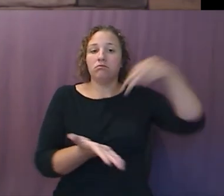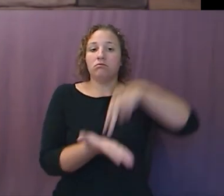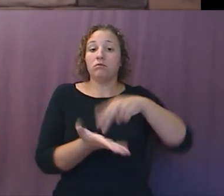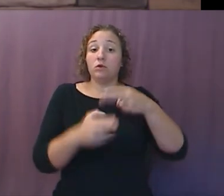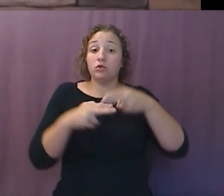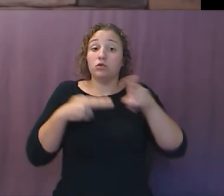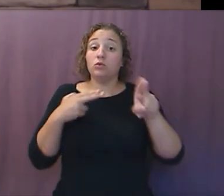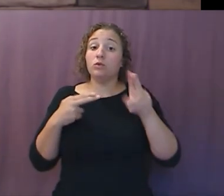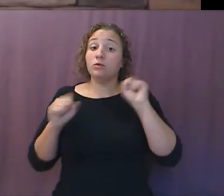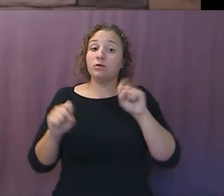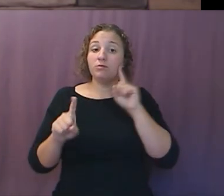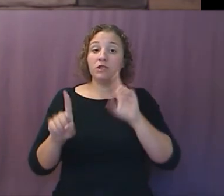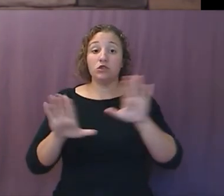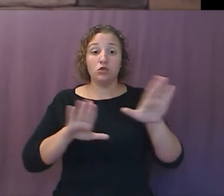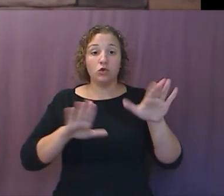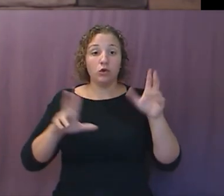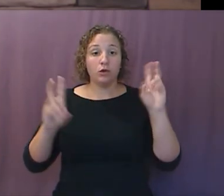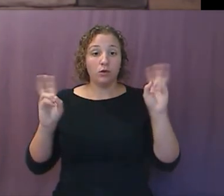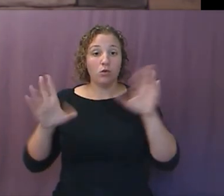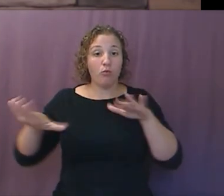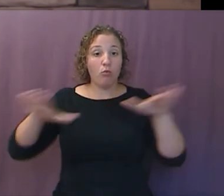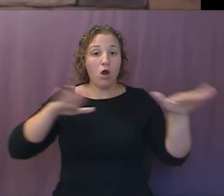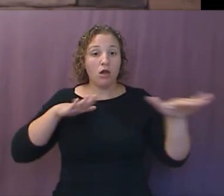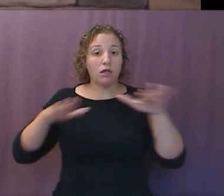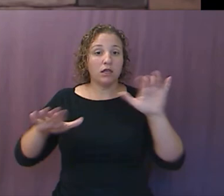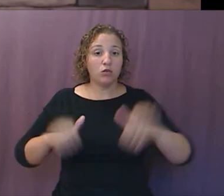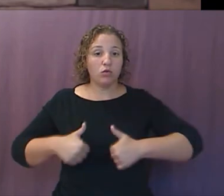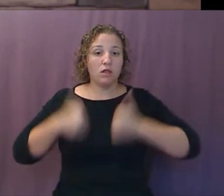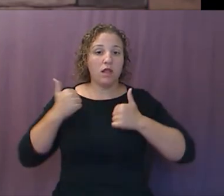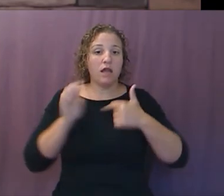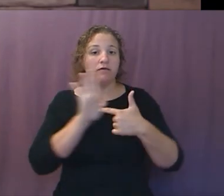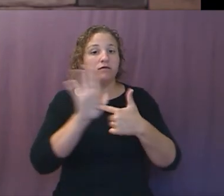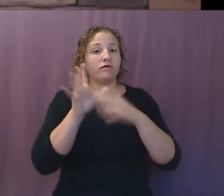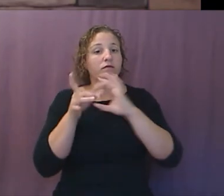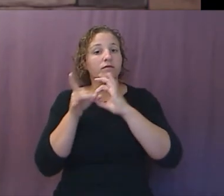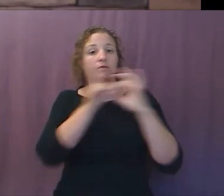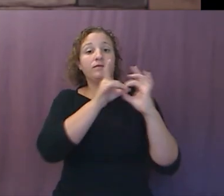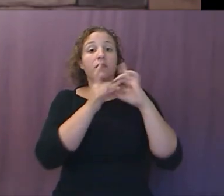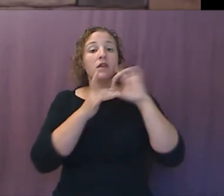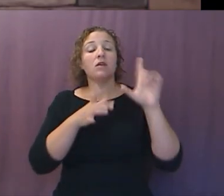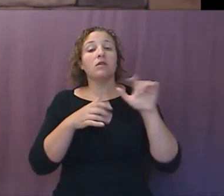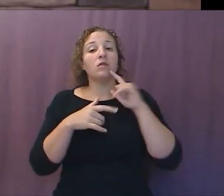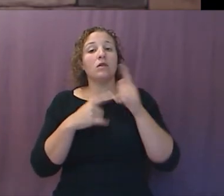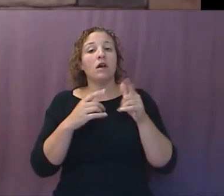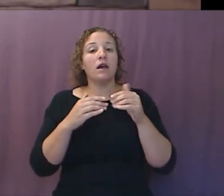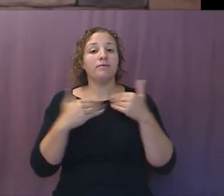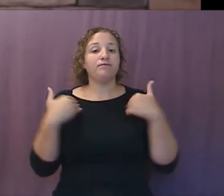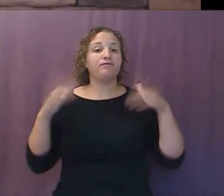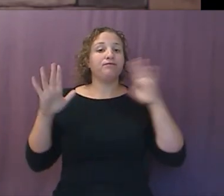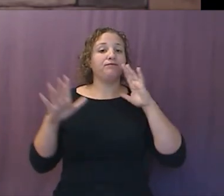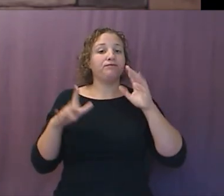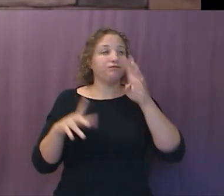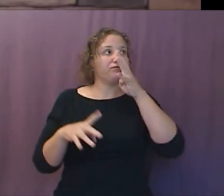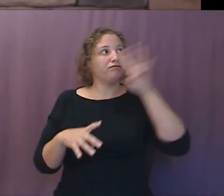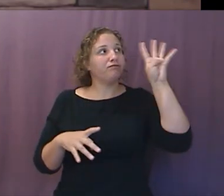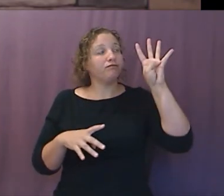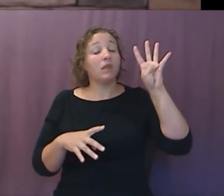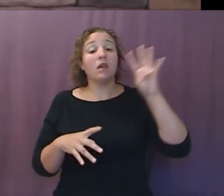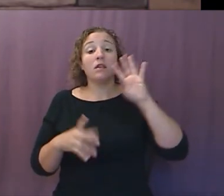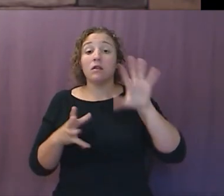in with him in a way that honors God. You're not compromised. You're not backslidden in nonsense. And there's a whole lot of it out there in this world.